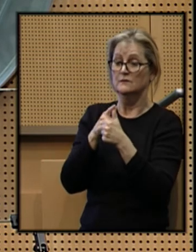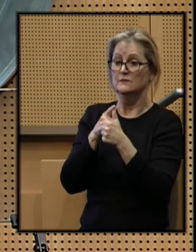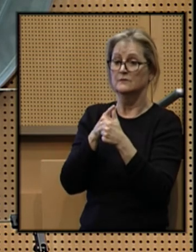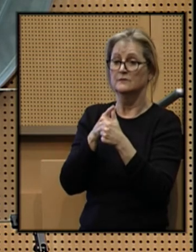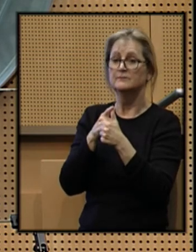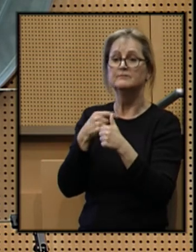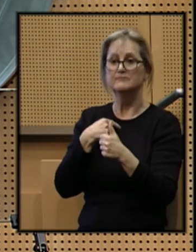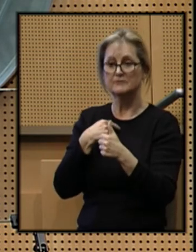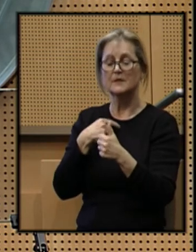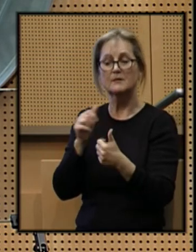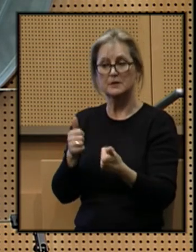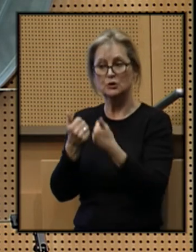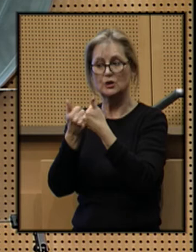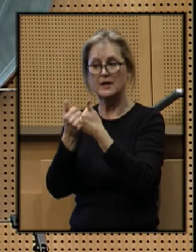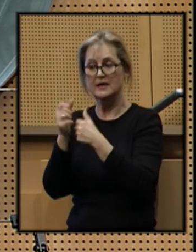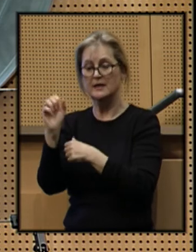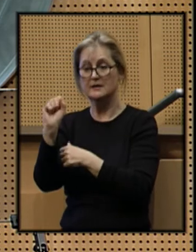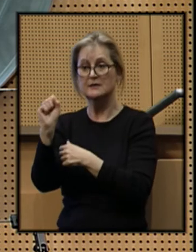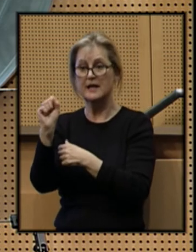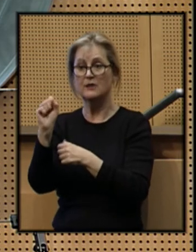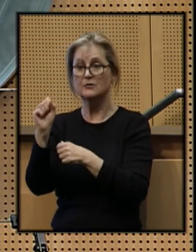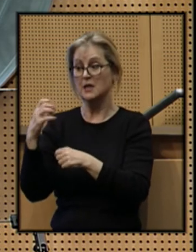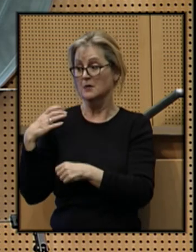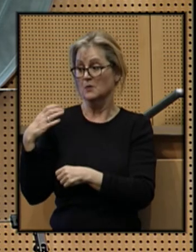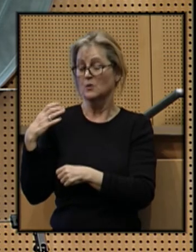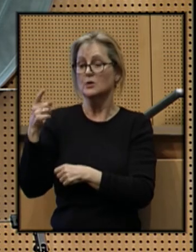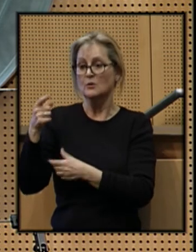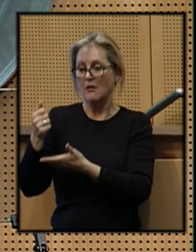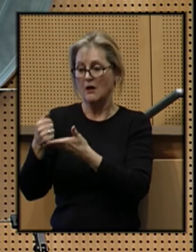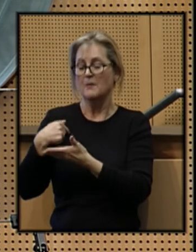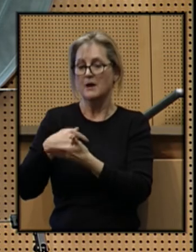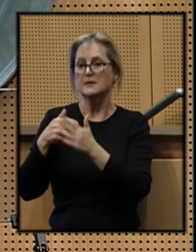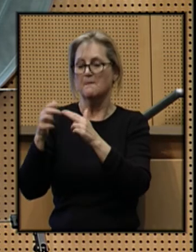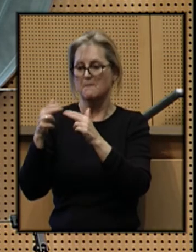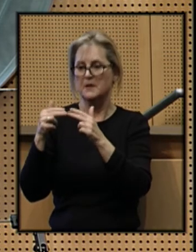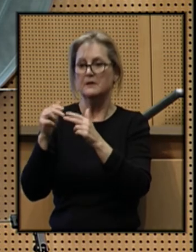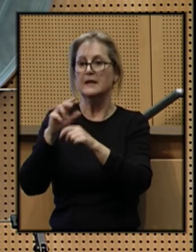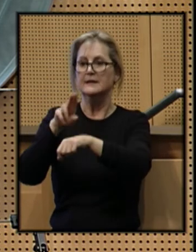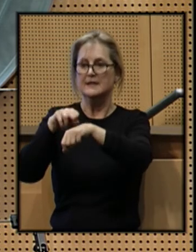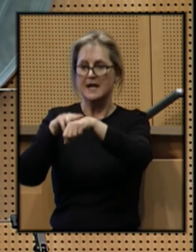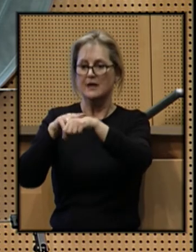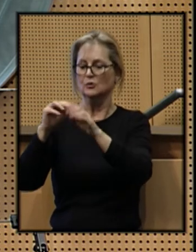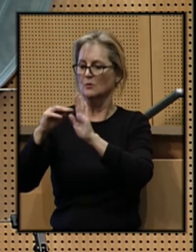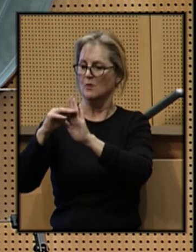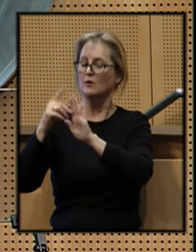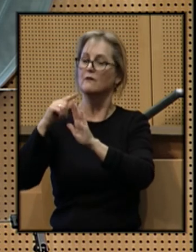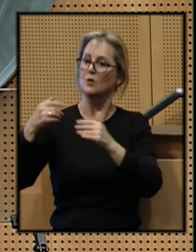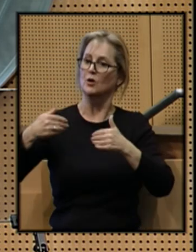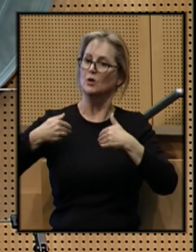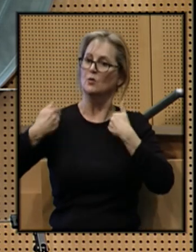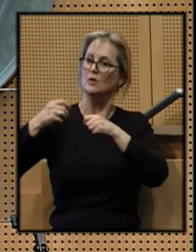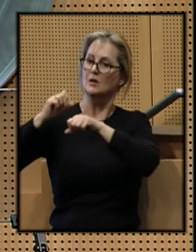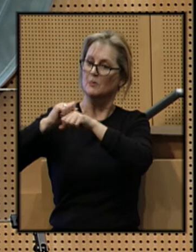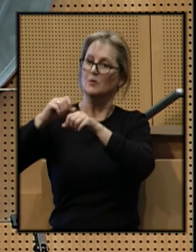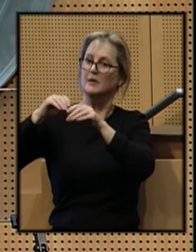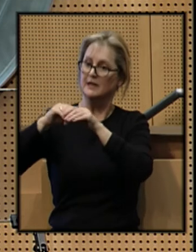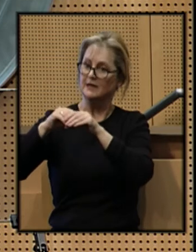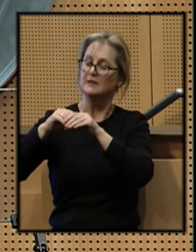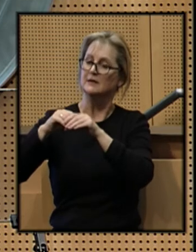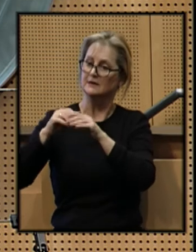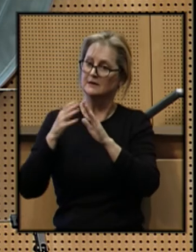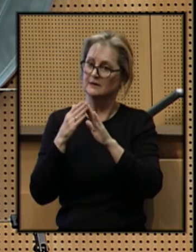I am challenging Seattle's employers to help us build a national model for youth employment and empowerment.